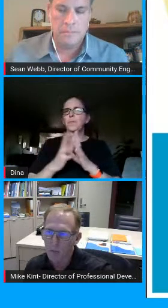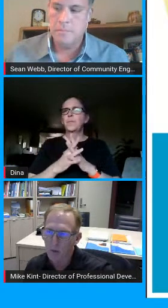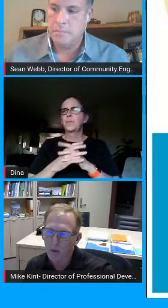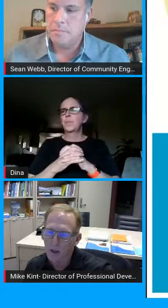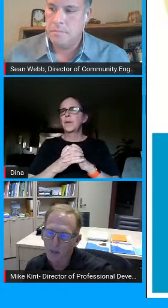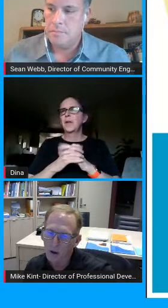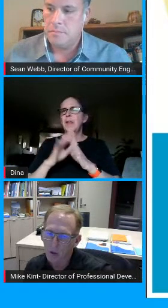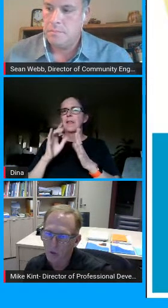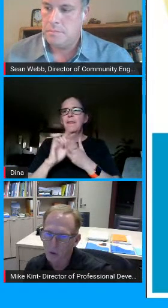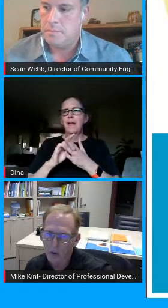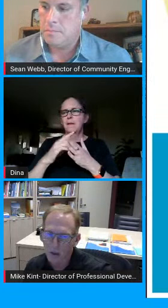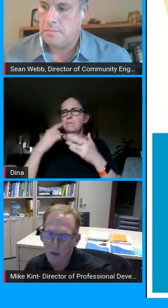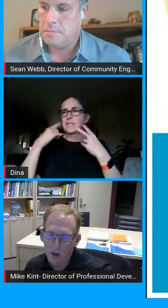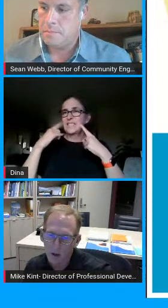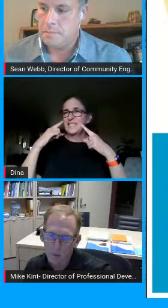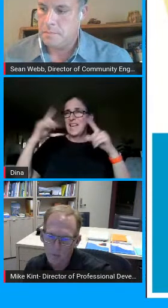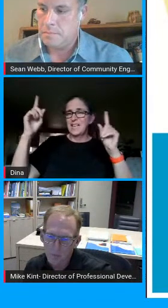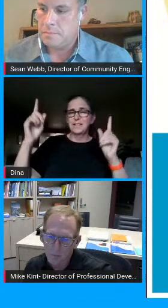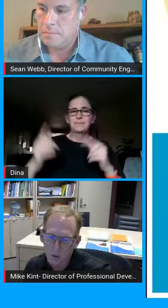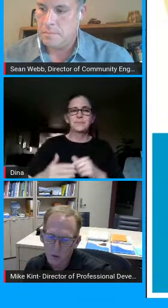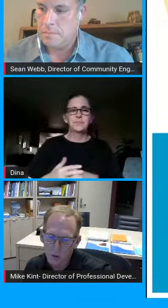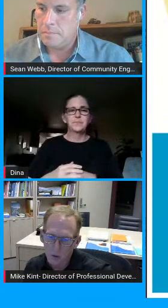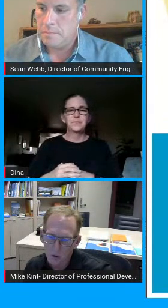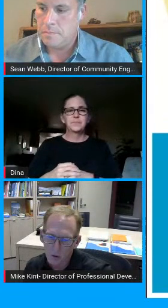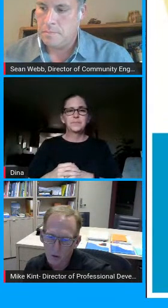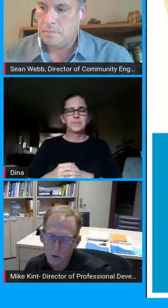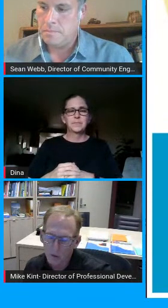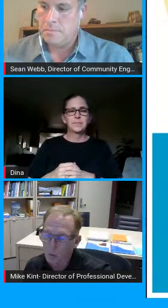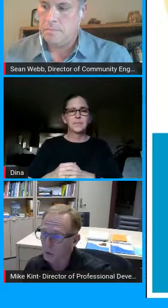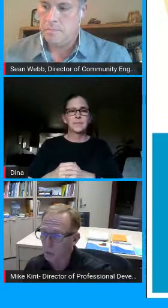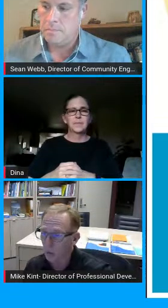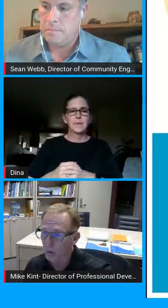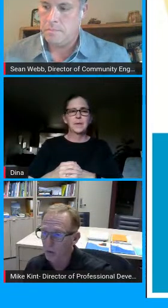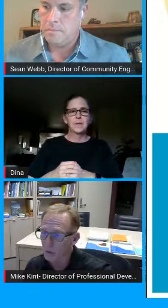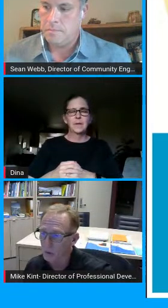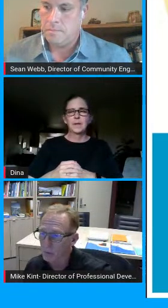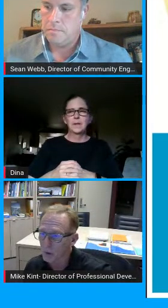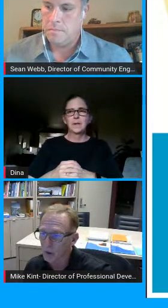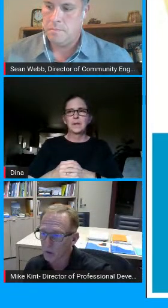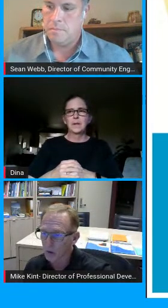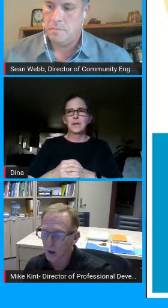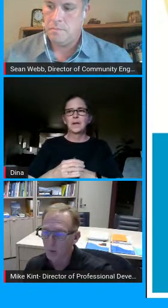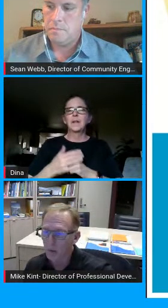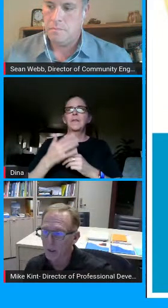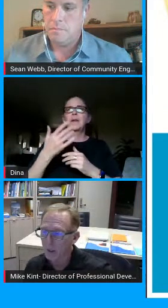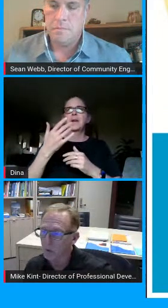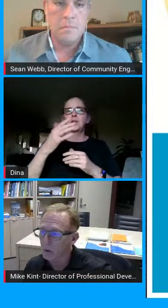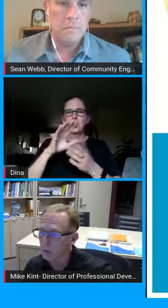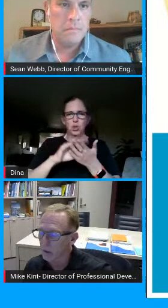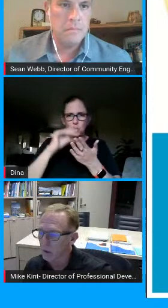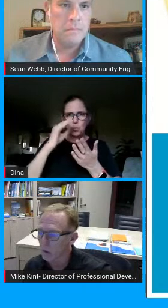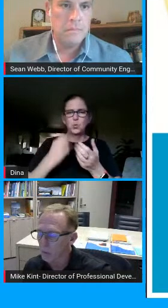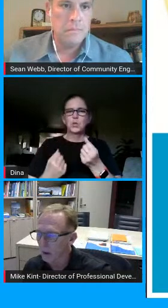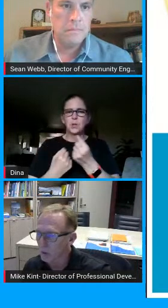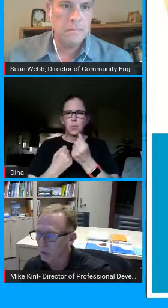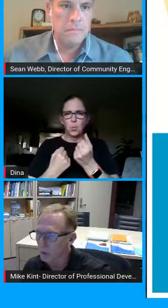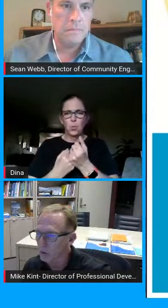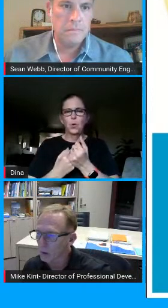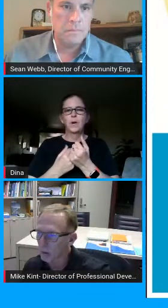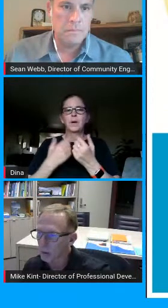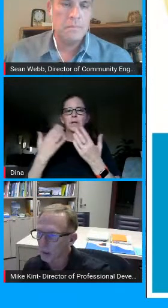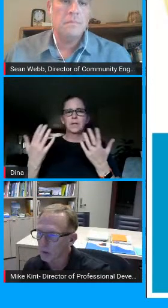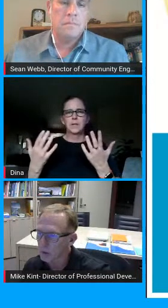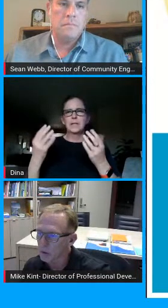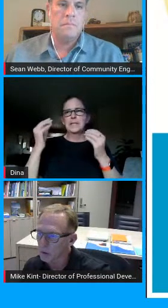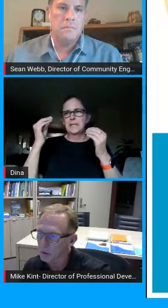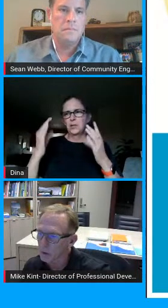um but and then also that uh some supports and some that we can give you as as parents so